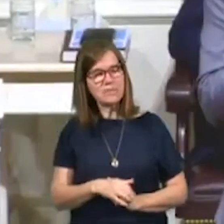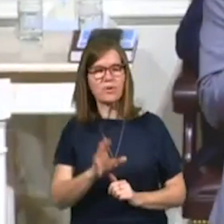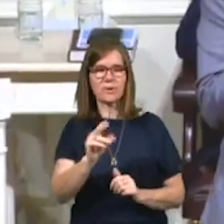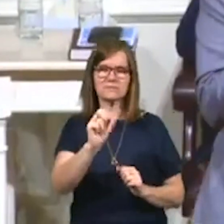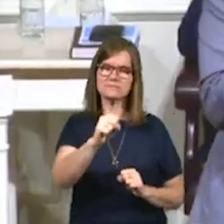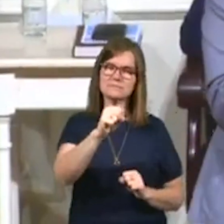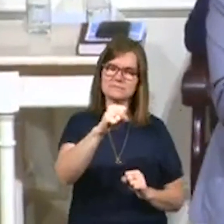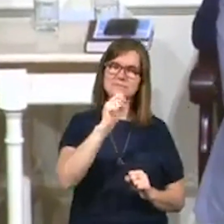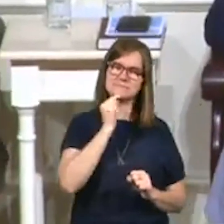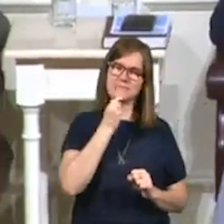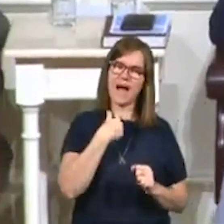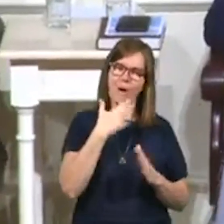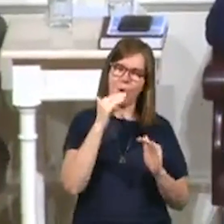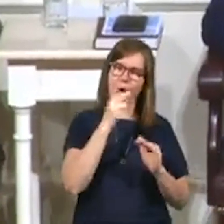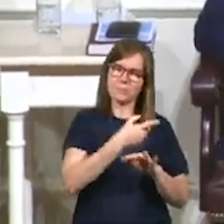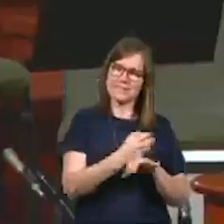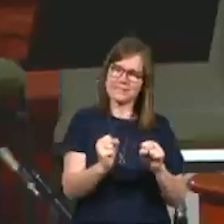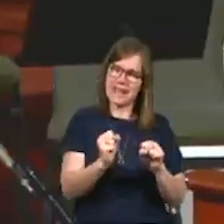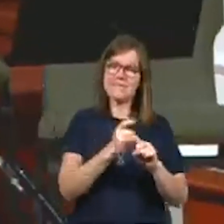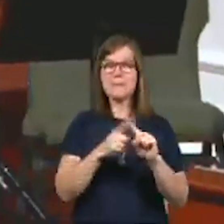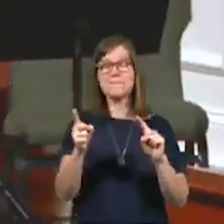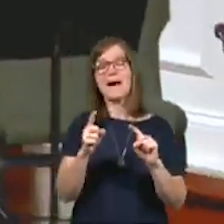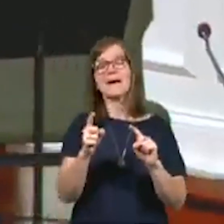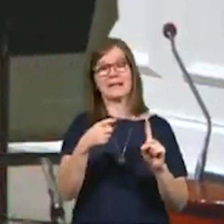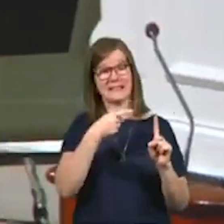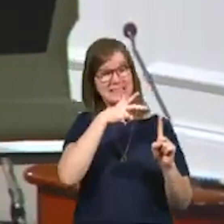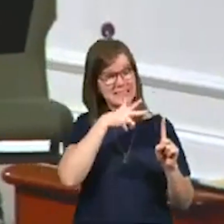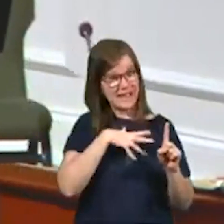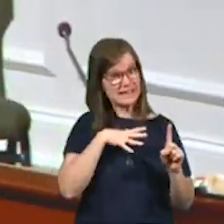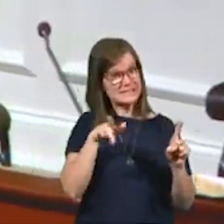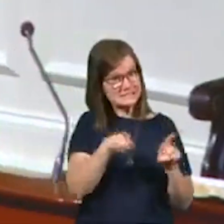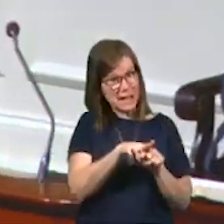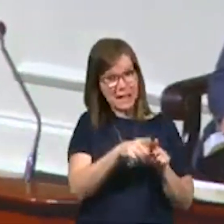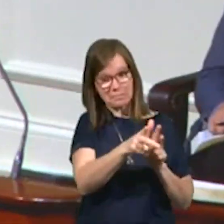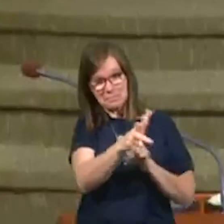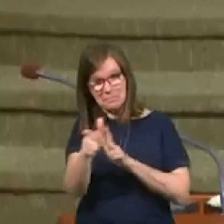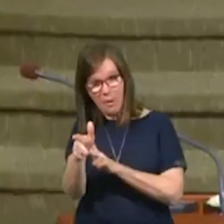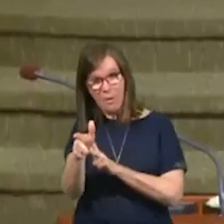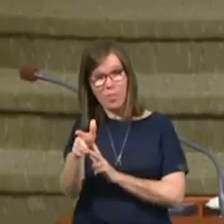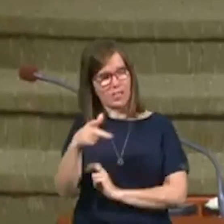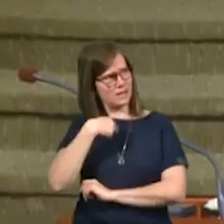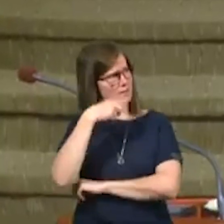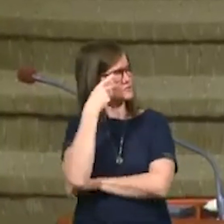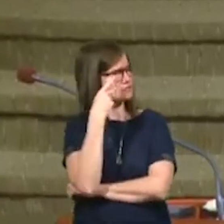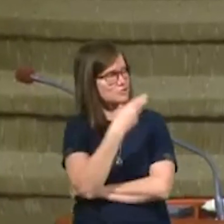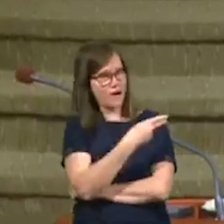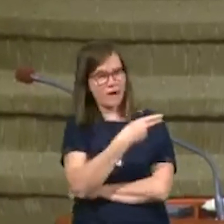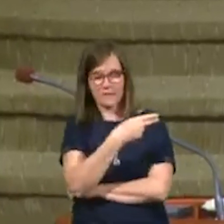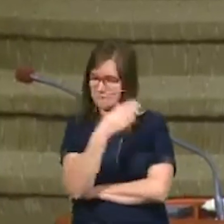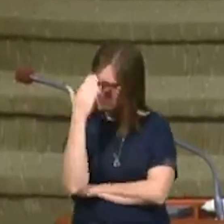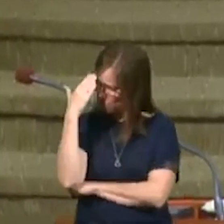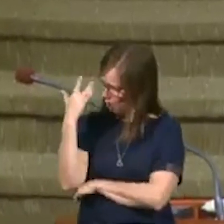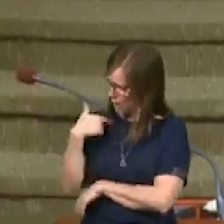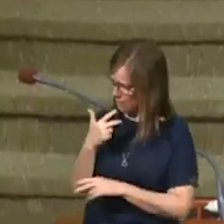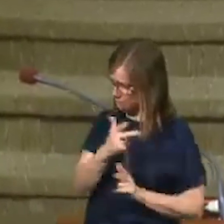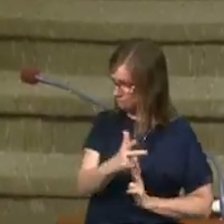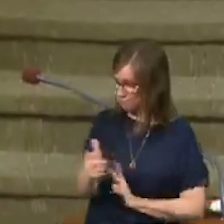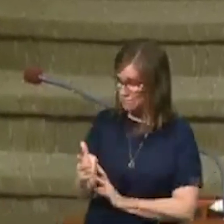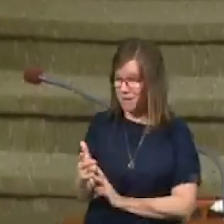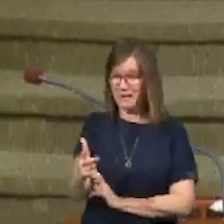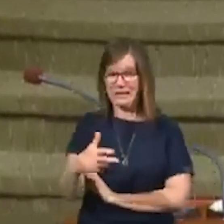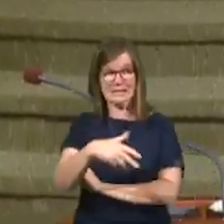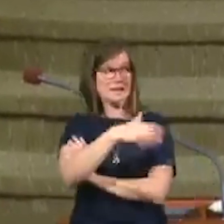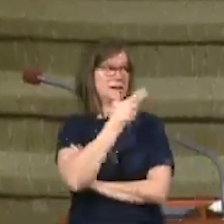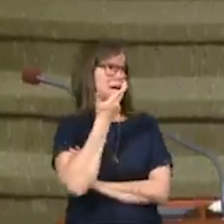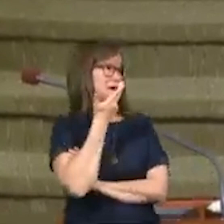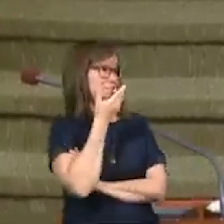I do deep down inside, but, uh, the same lady, she pulls me over and I'm sitting there and I saw her walk. And she said, do you know why I pulled you over? I said, well,